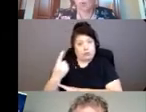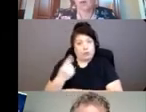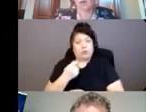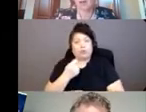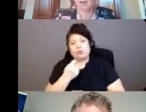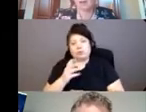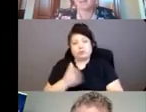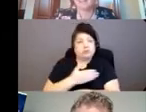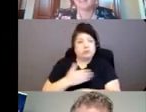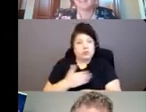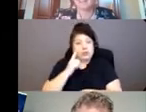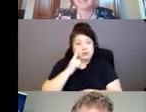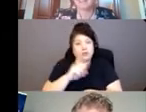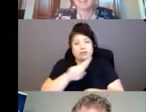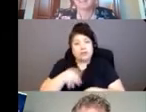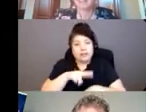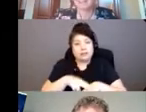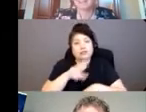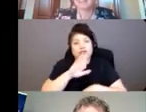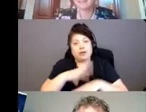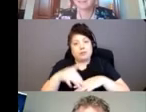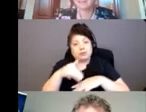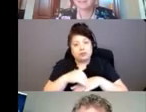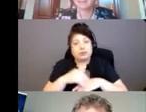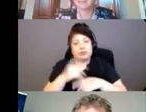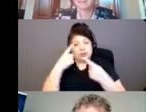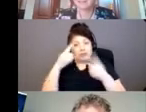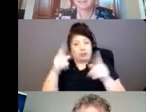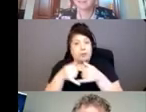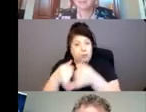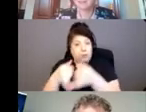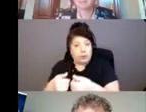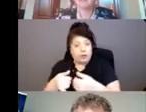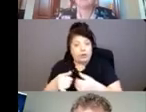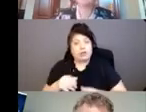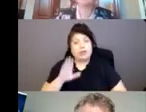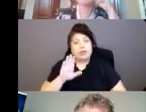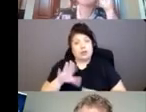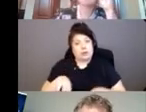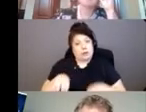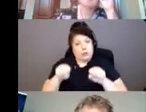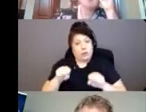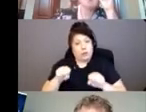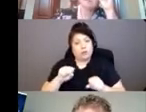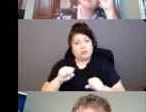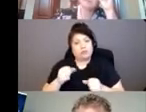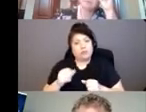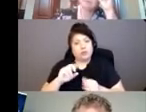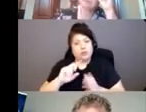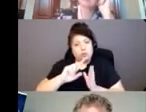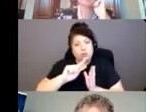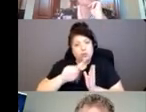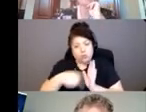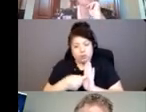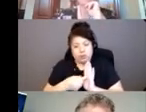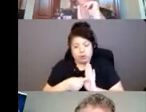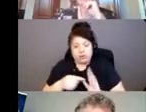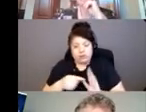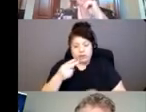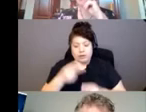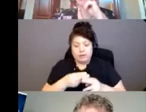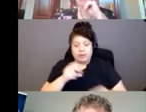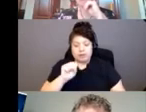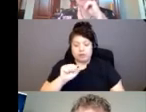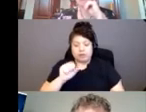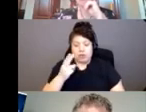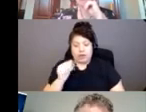Aboriginal Achievement Awards. In the title role of Shana Deetit by librettist Yvette Nolan